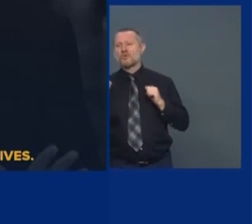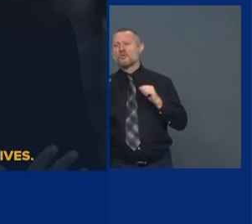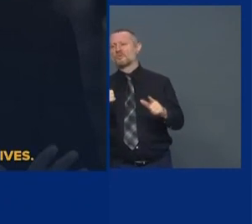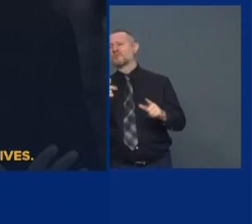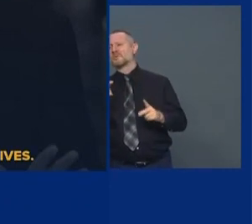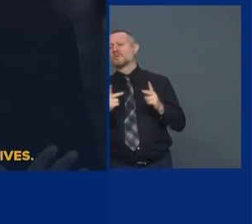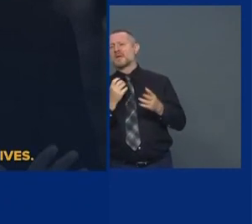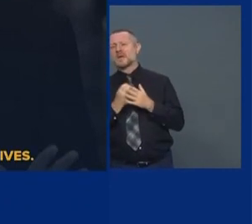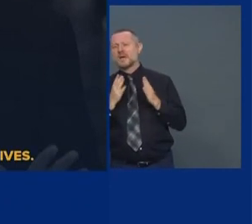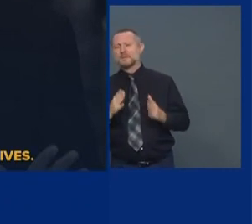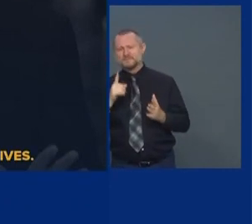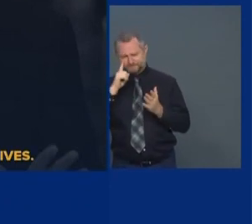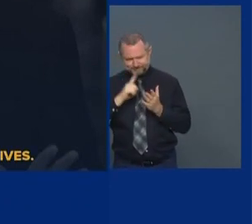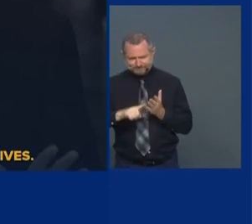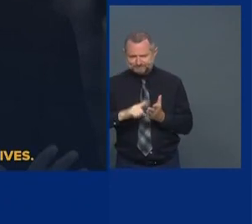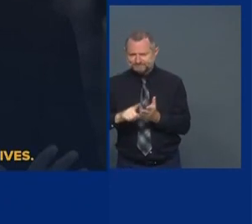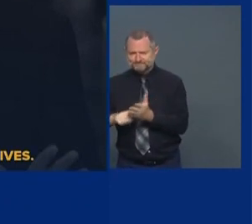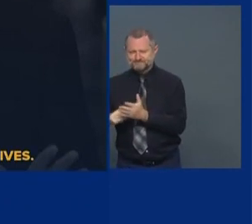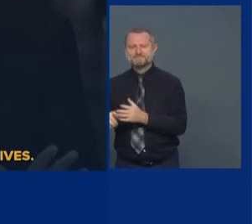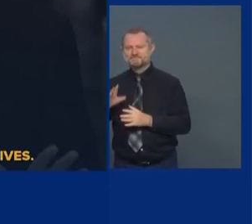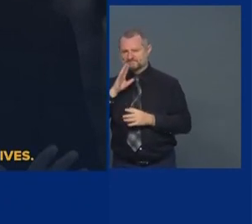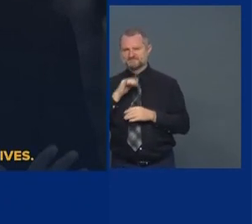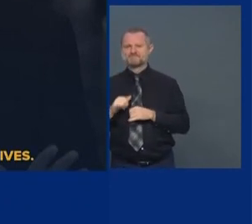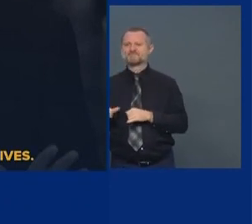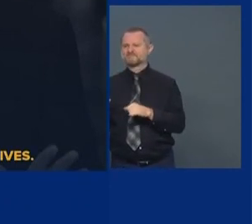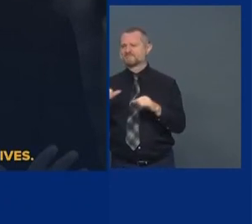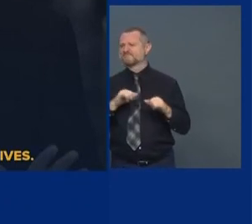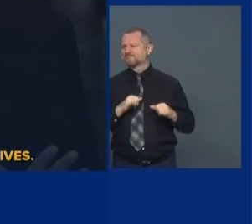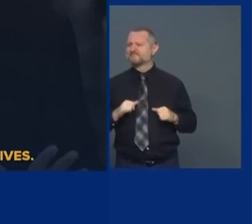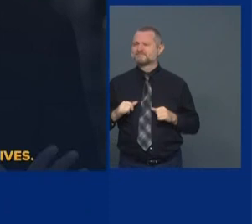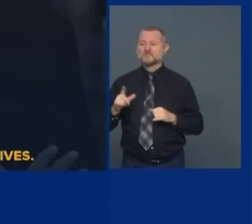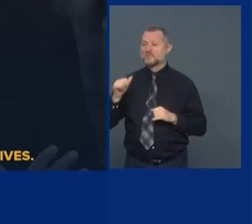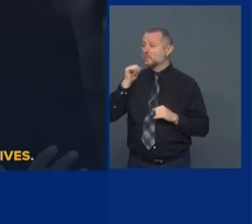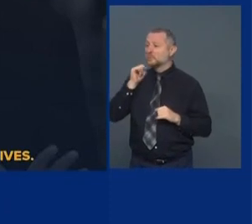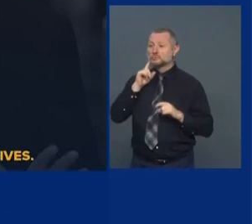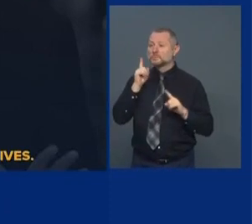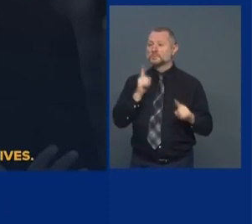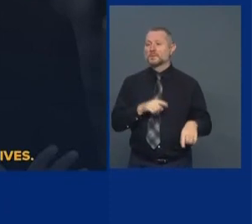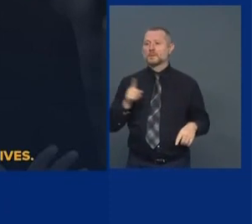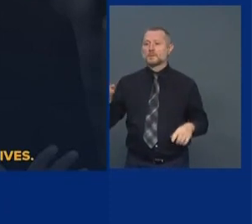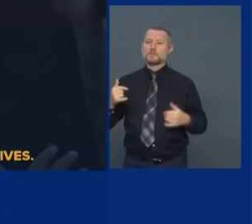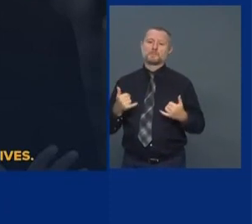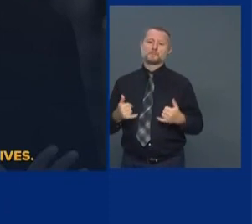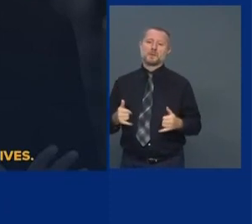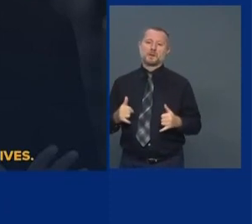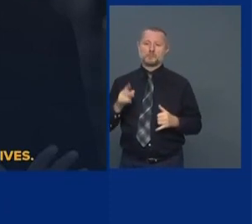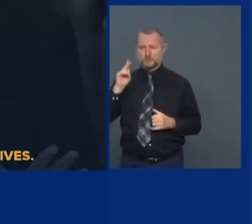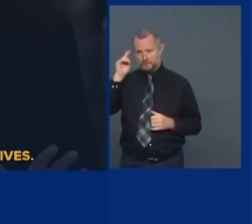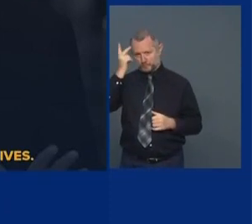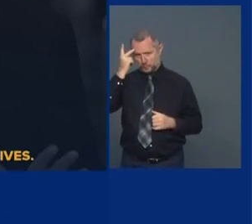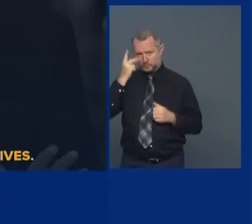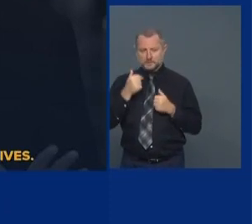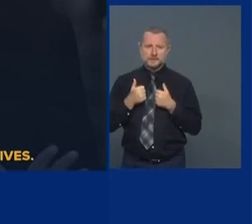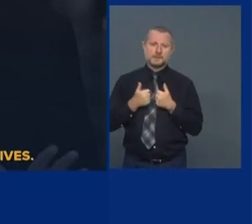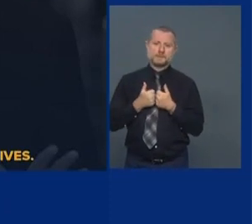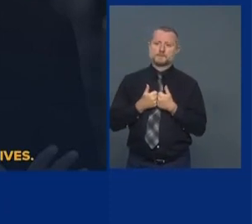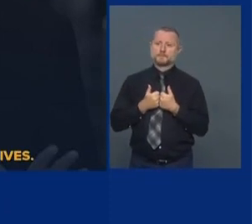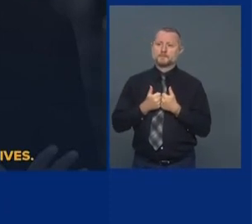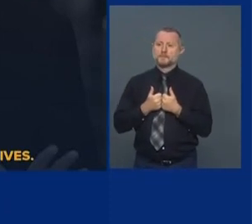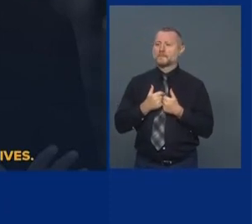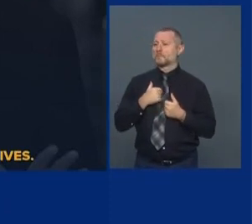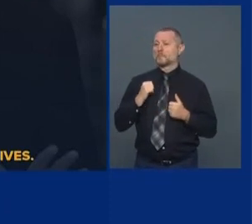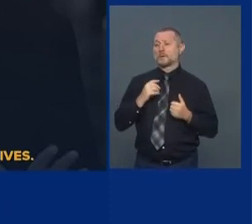They don't want to provide a response. Why? Because they're playing politics. They don't want to help democratic states.